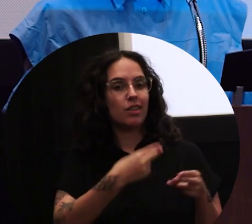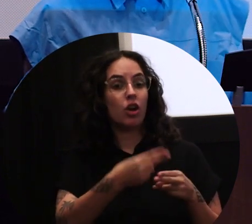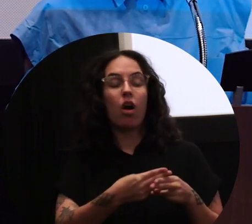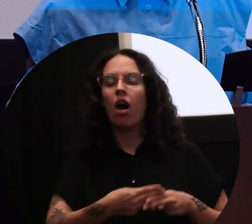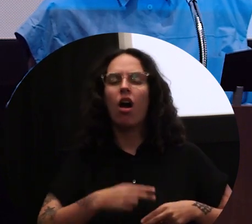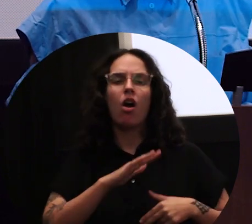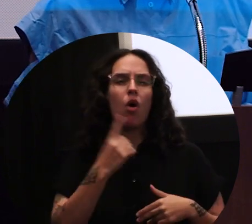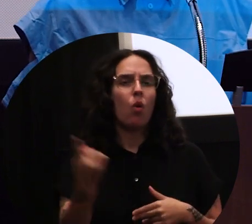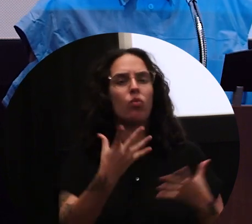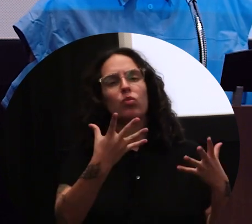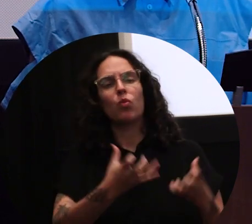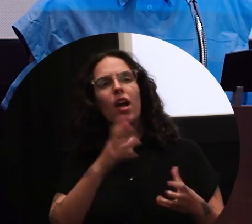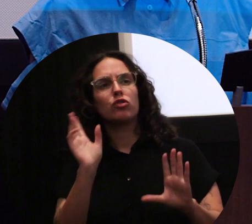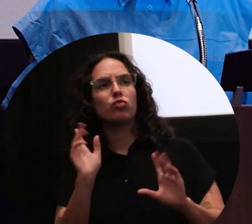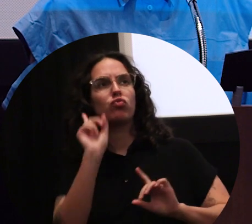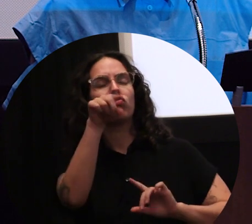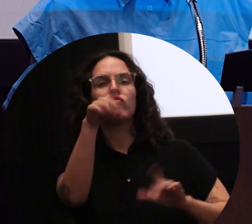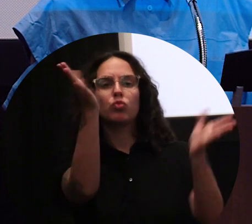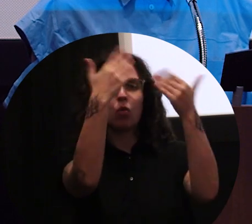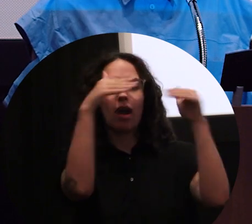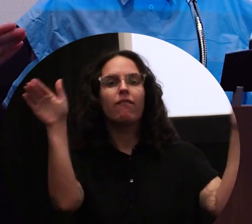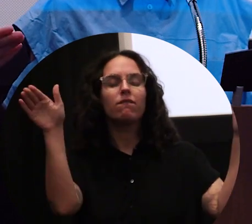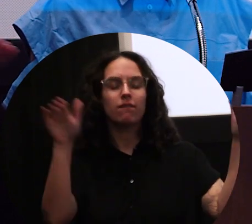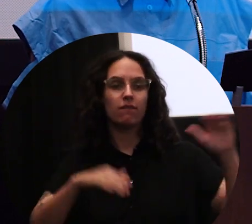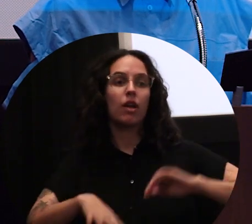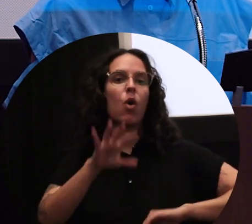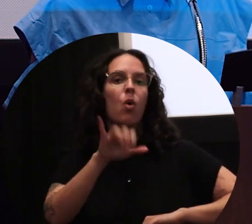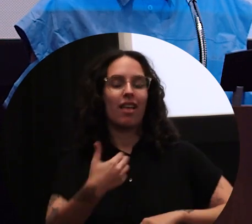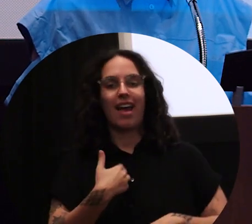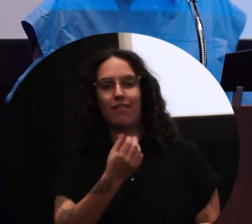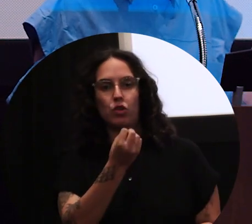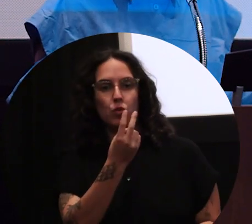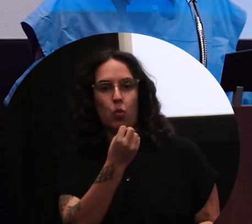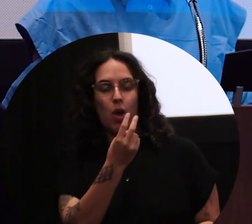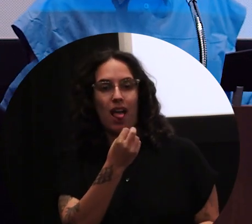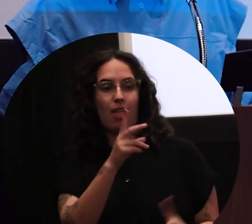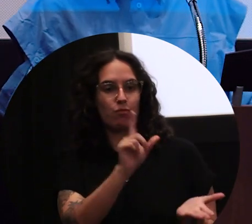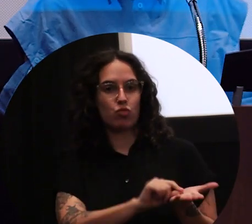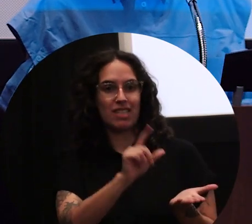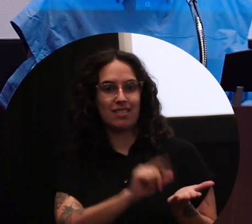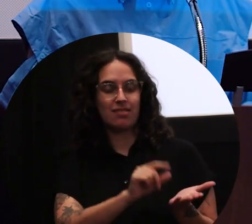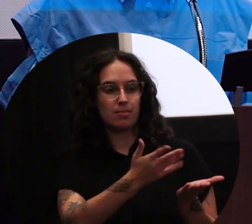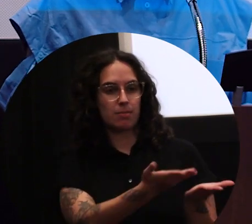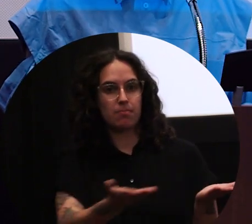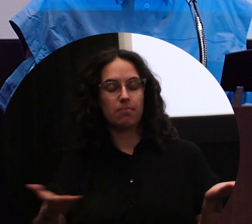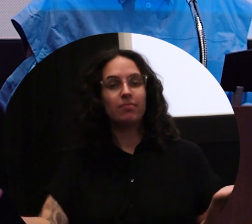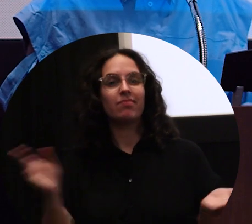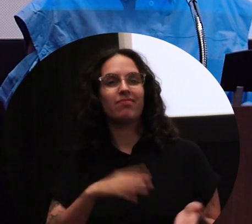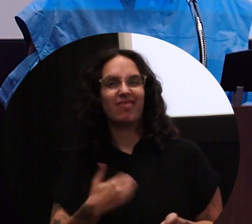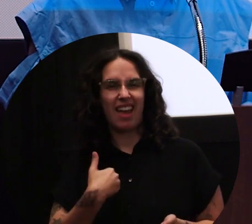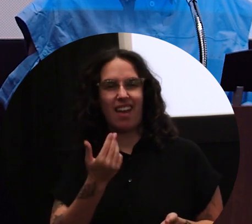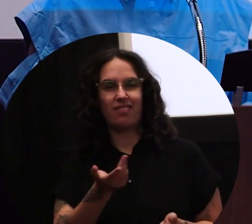Into Heaven. And this book is made in edition of 12 by printed and published by small editions.